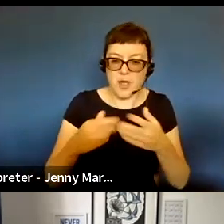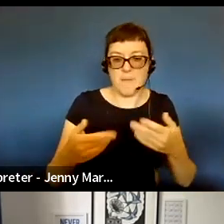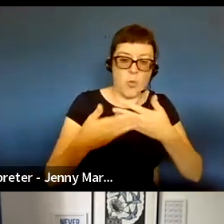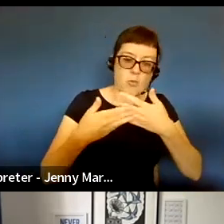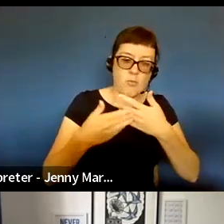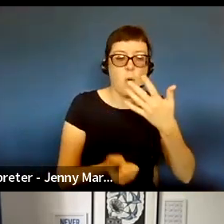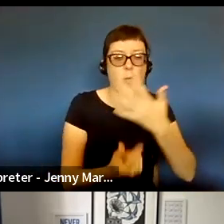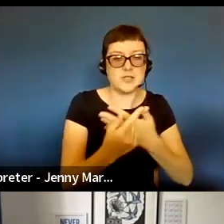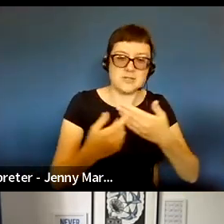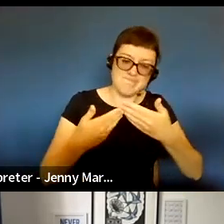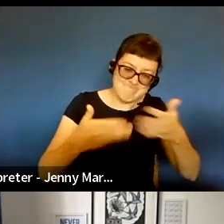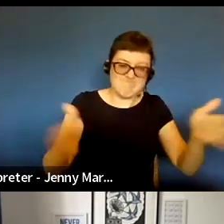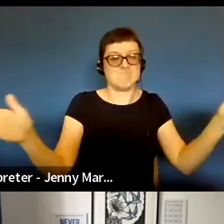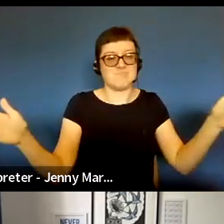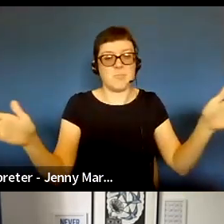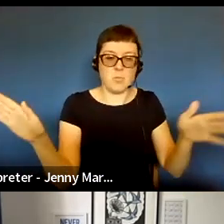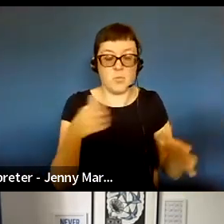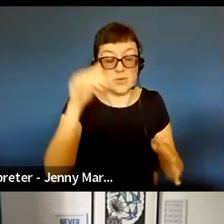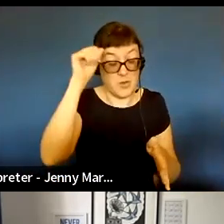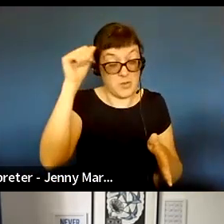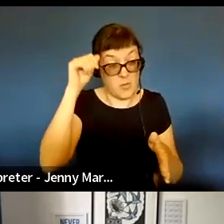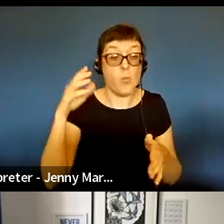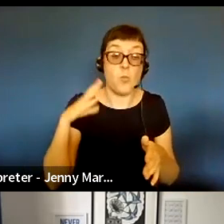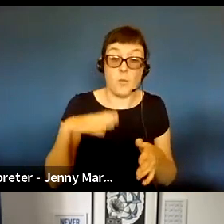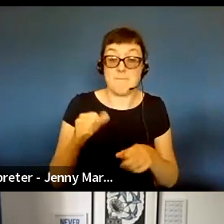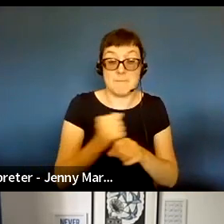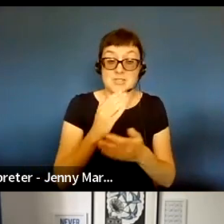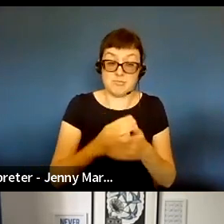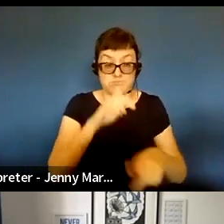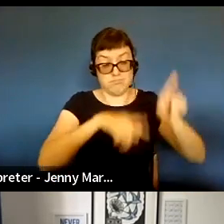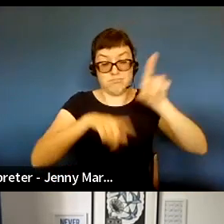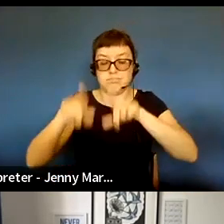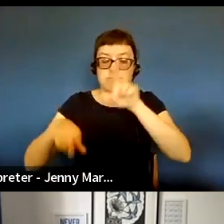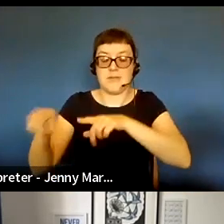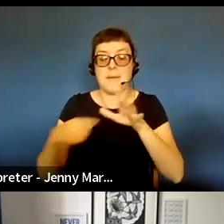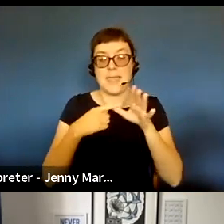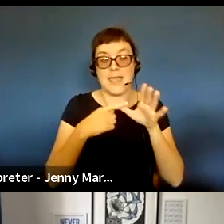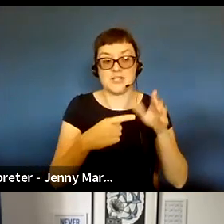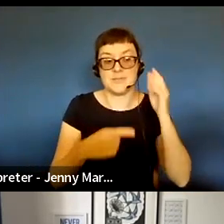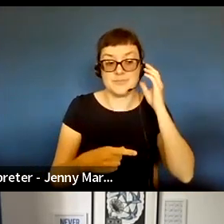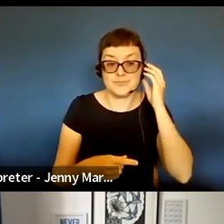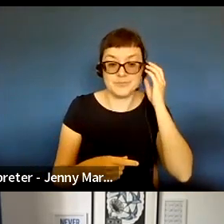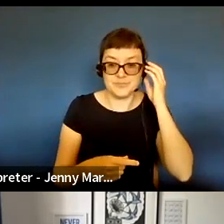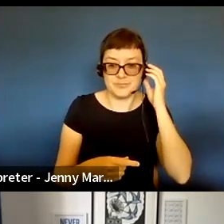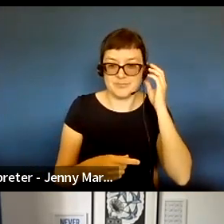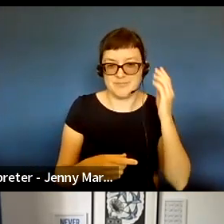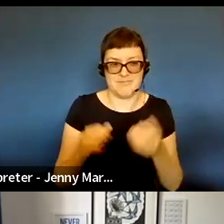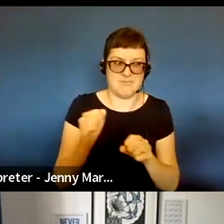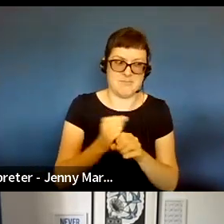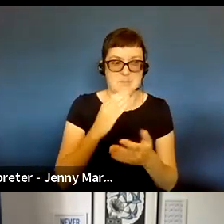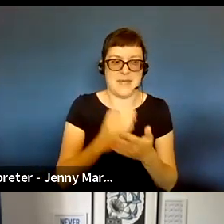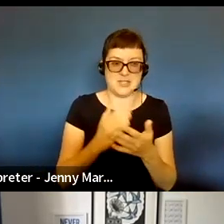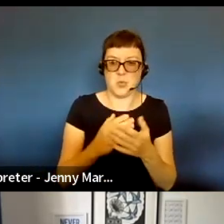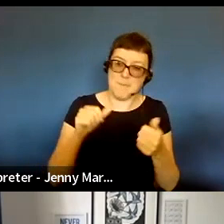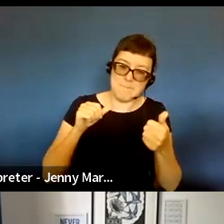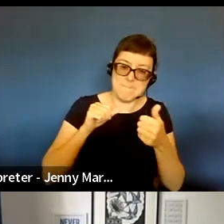The breadth of applications was really important to become as wide as possible, to give the final outcome